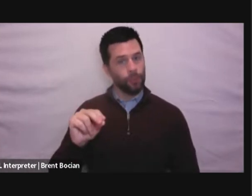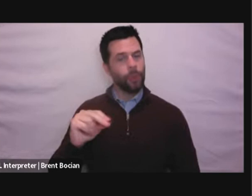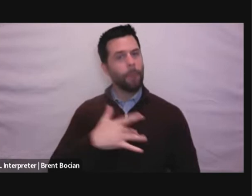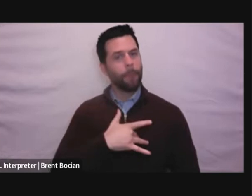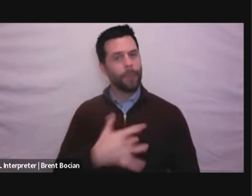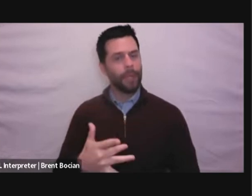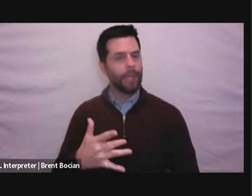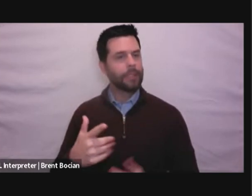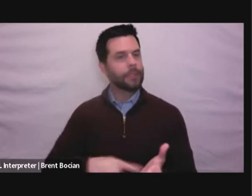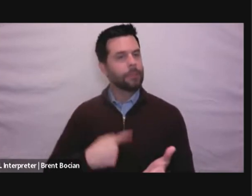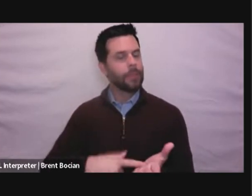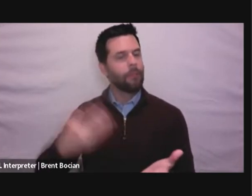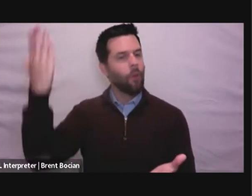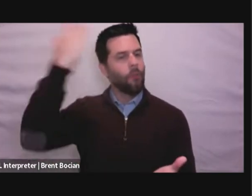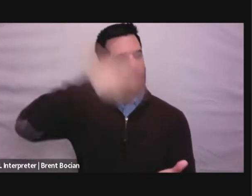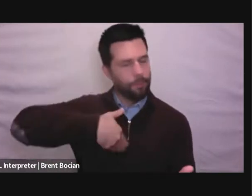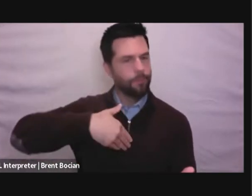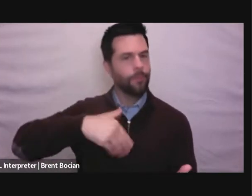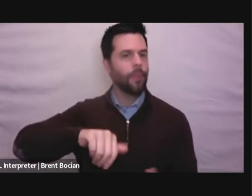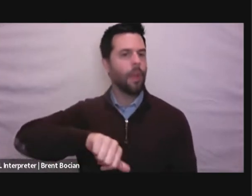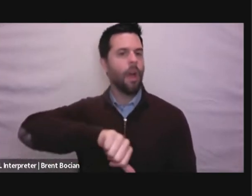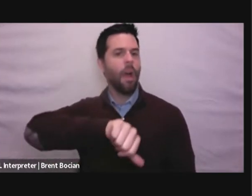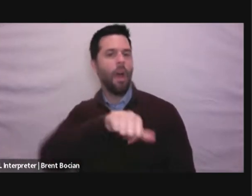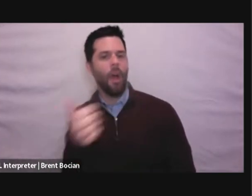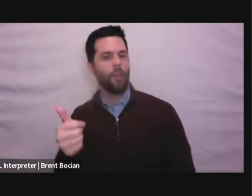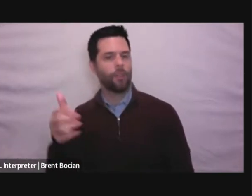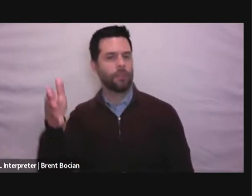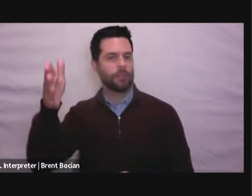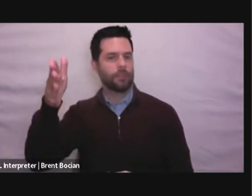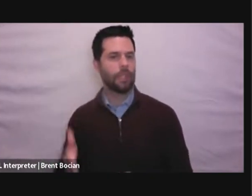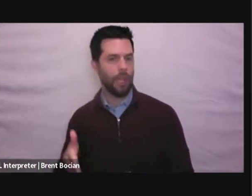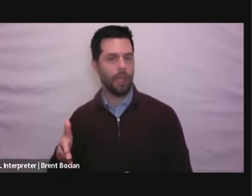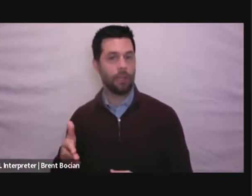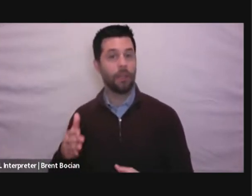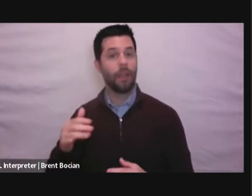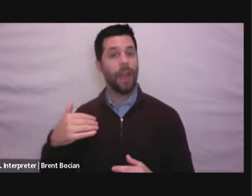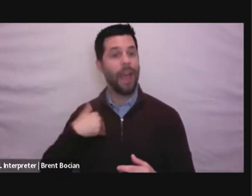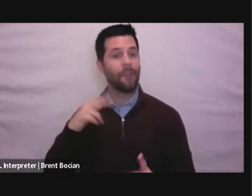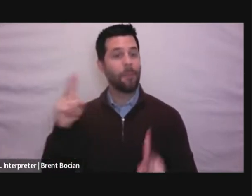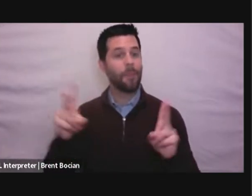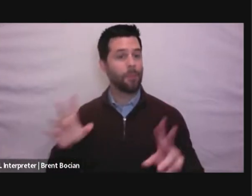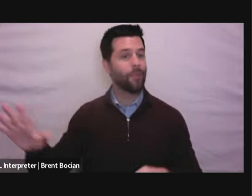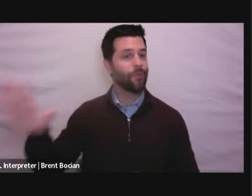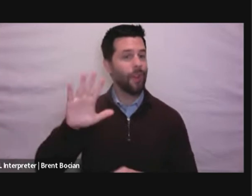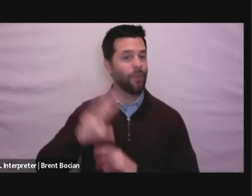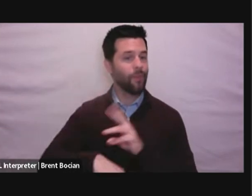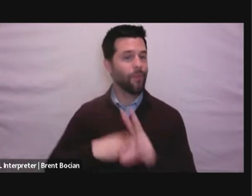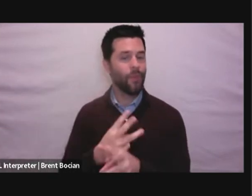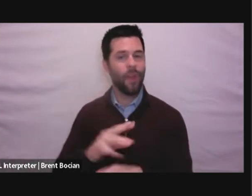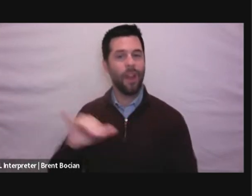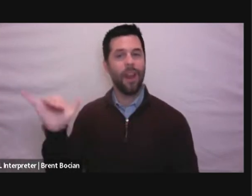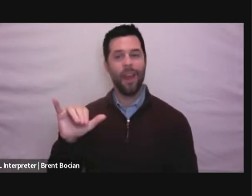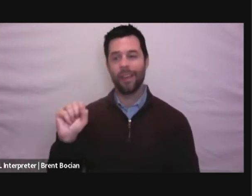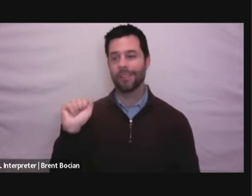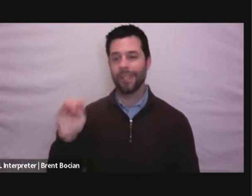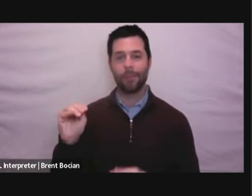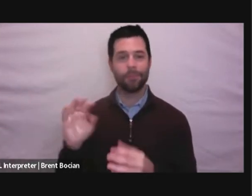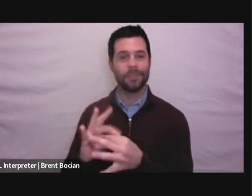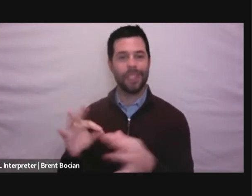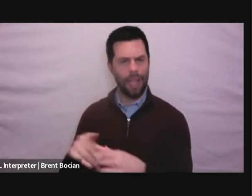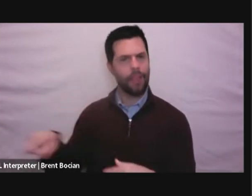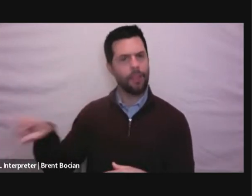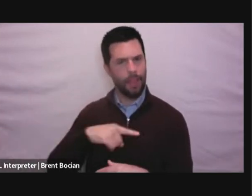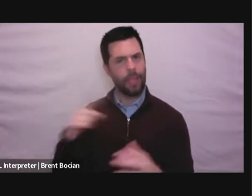the flip side of the coin, the people all around the globe who, as Sam said, are demanding democracy,